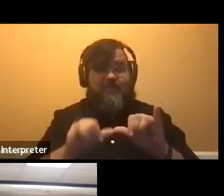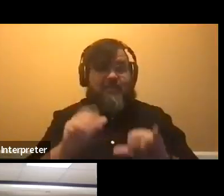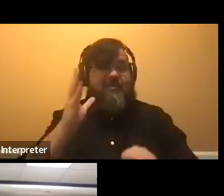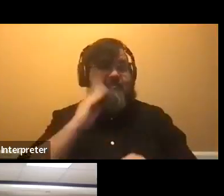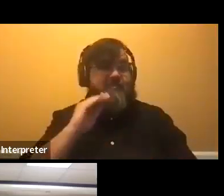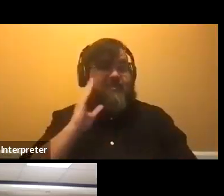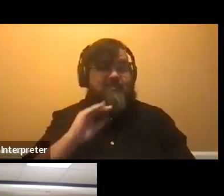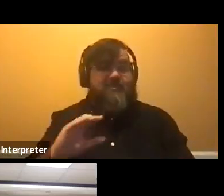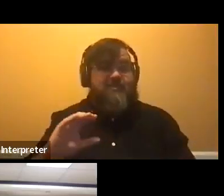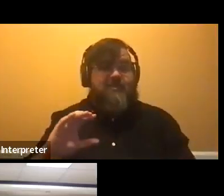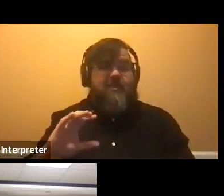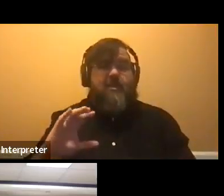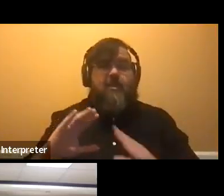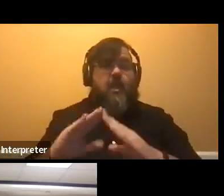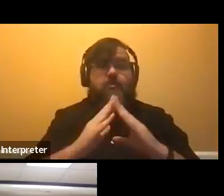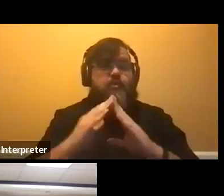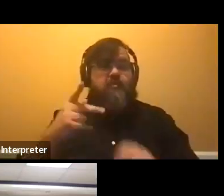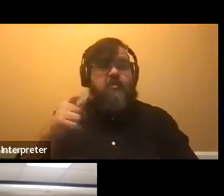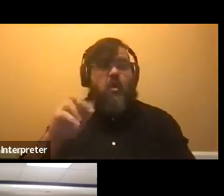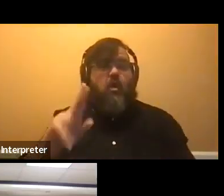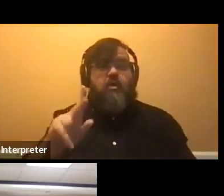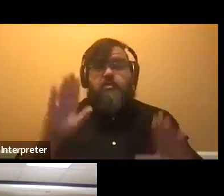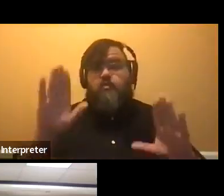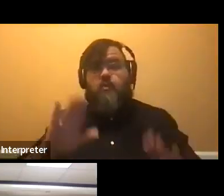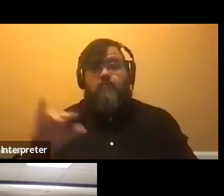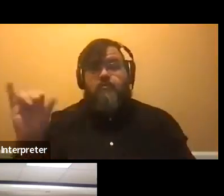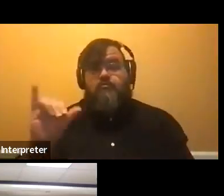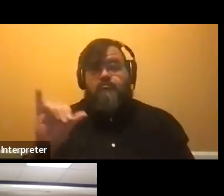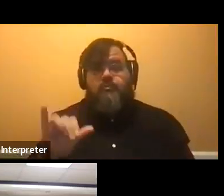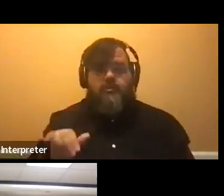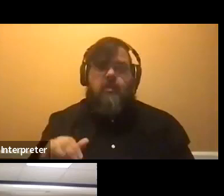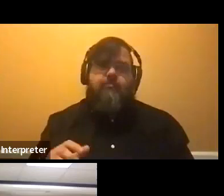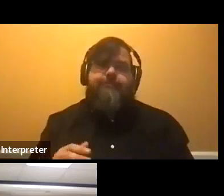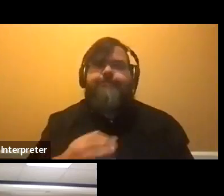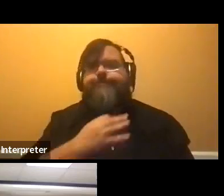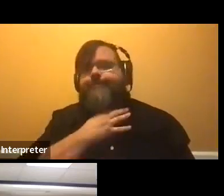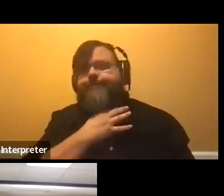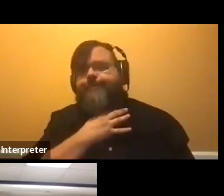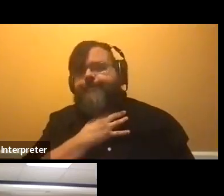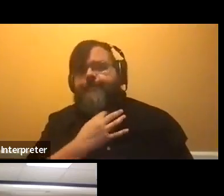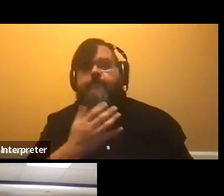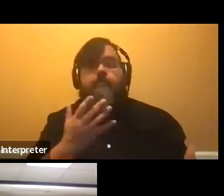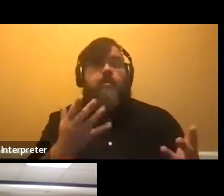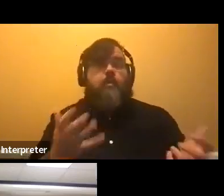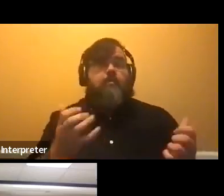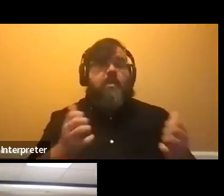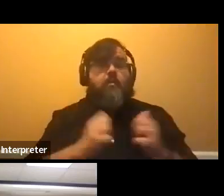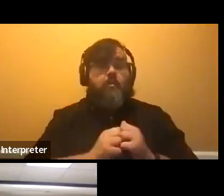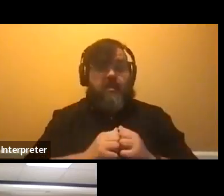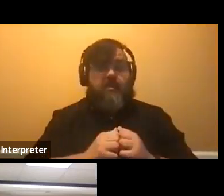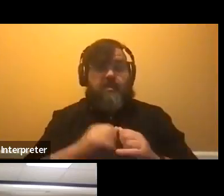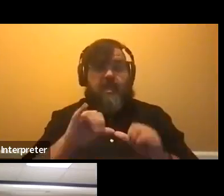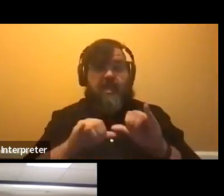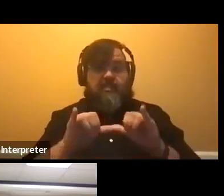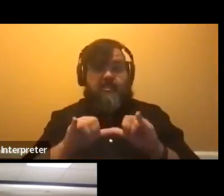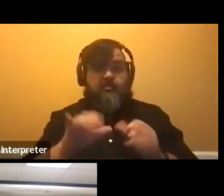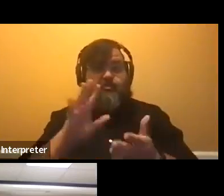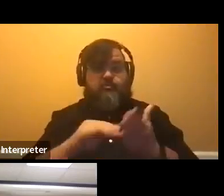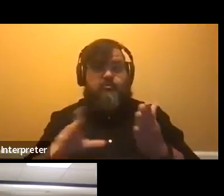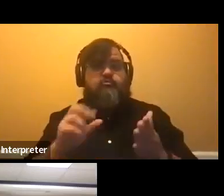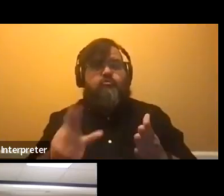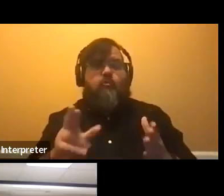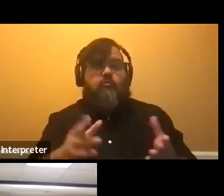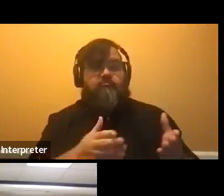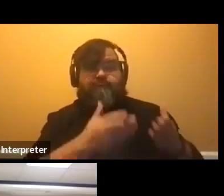And so you're going to have to decide whether you want to be around all engineering students or whether you want to be around a wider group of